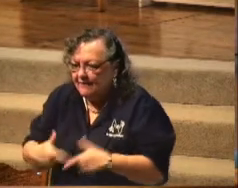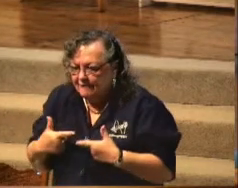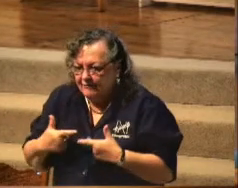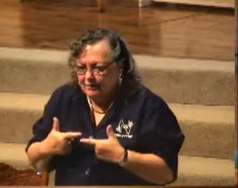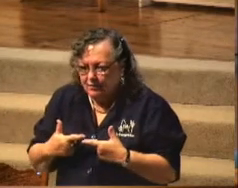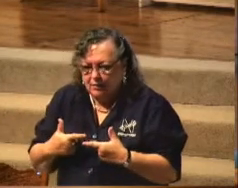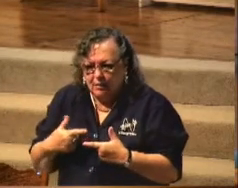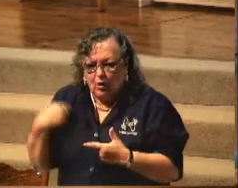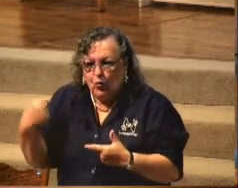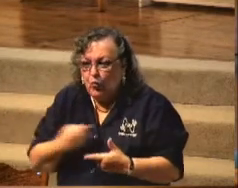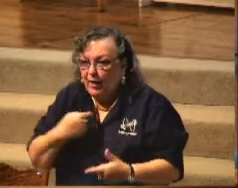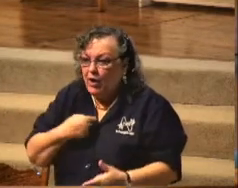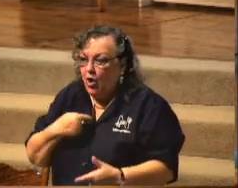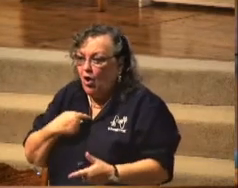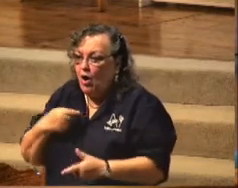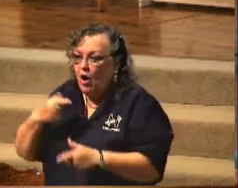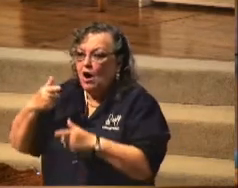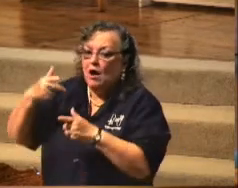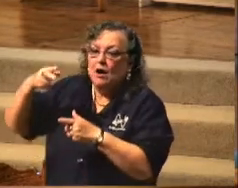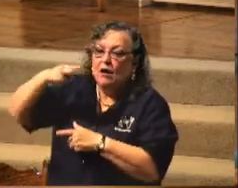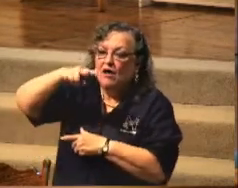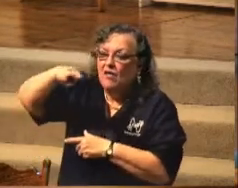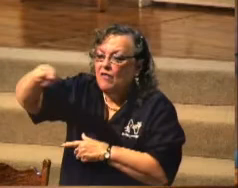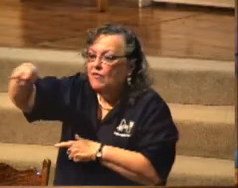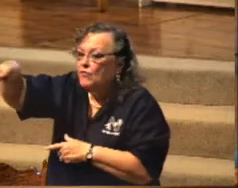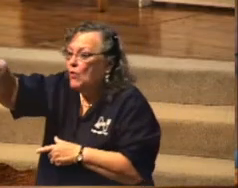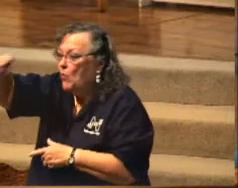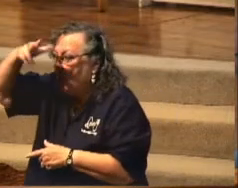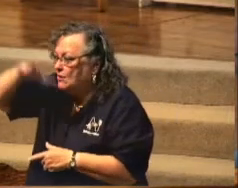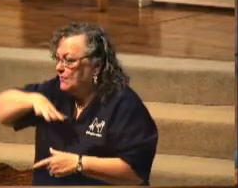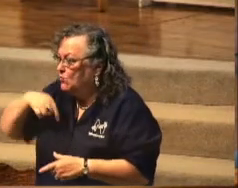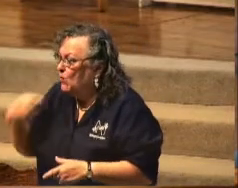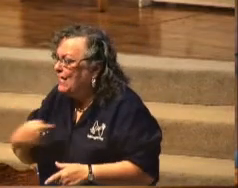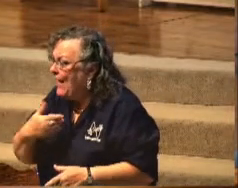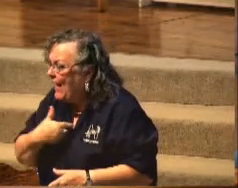We've got the voice of God within us.